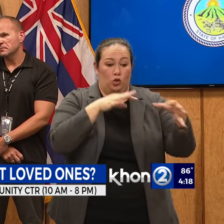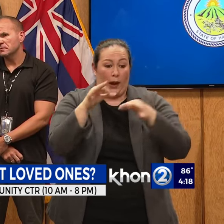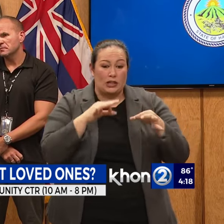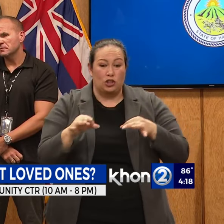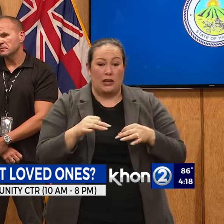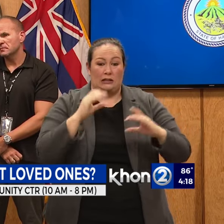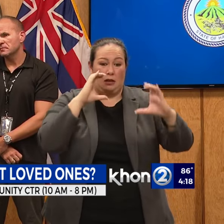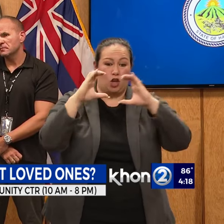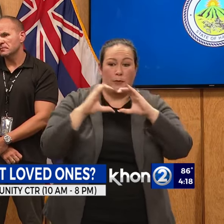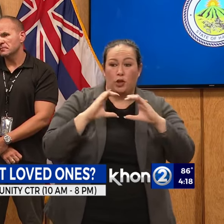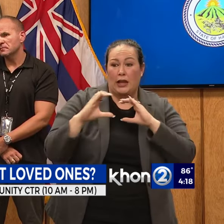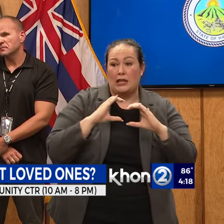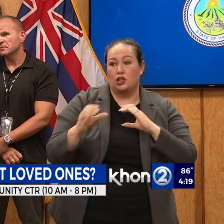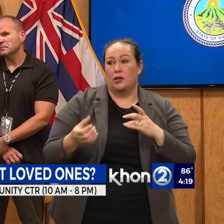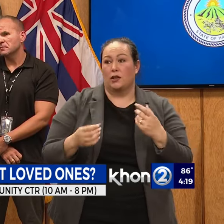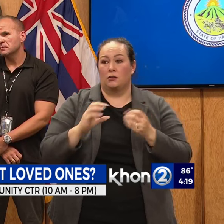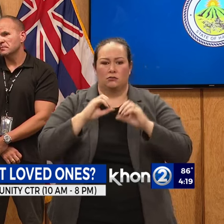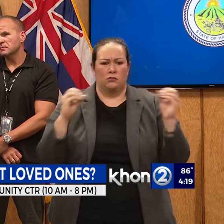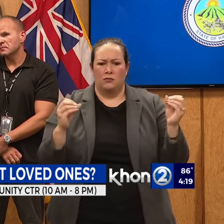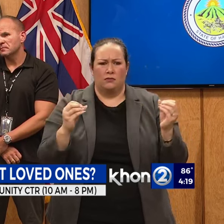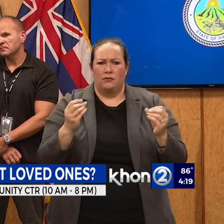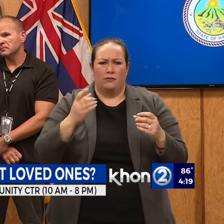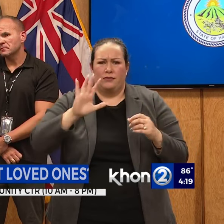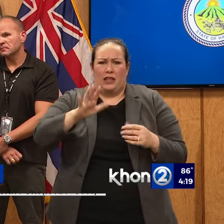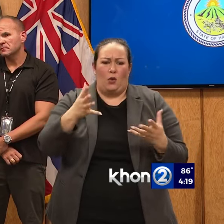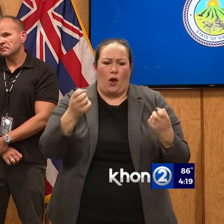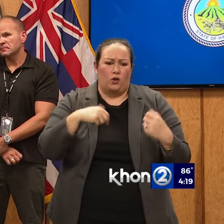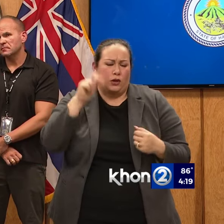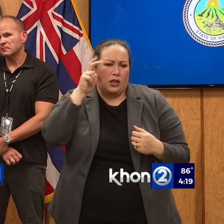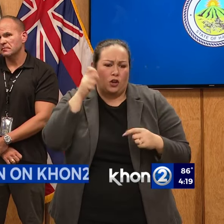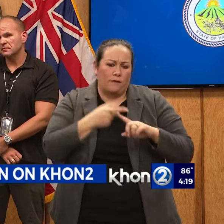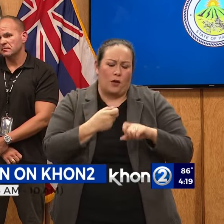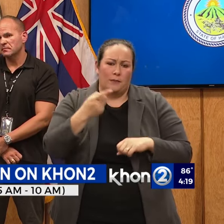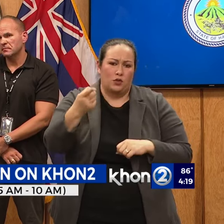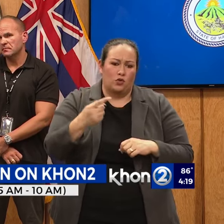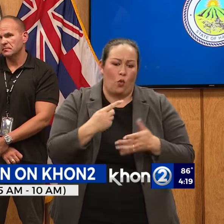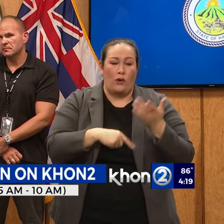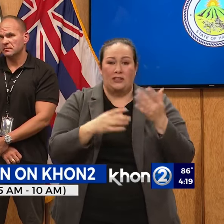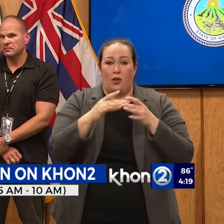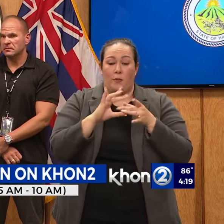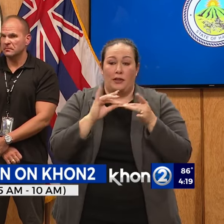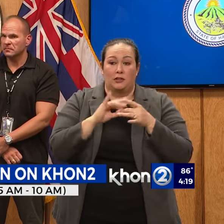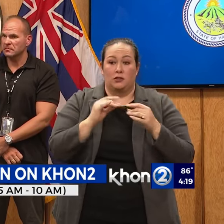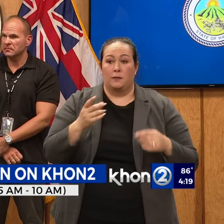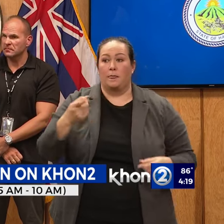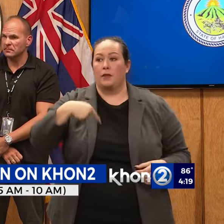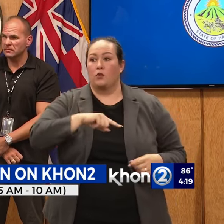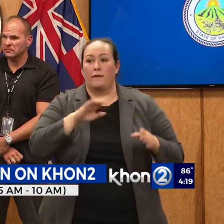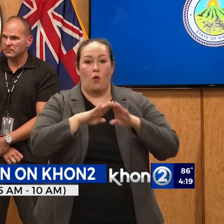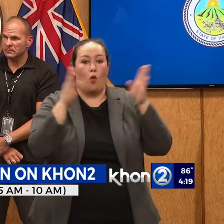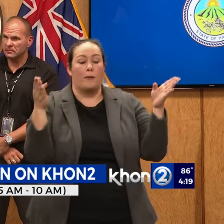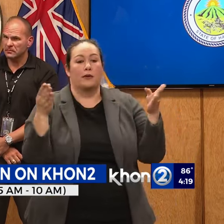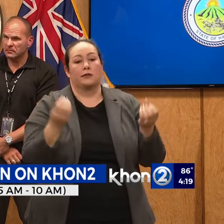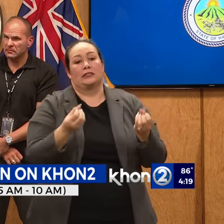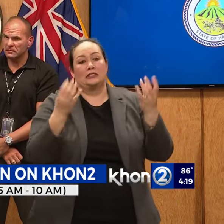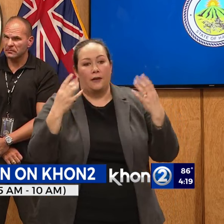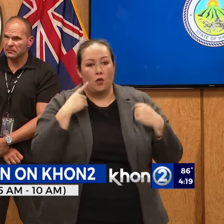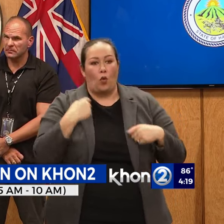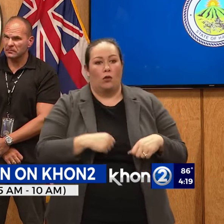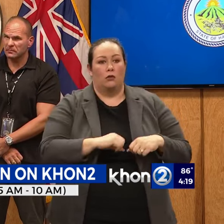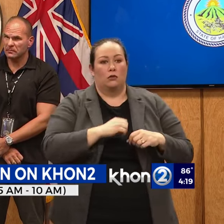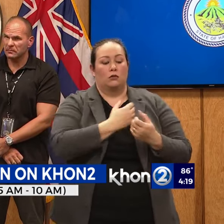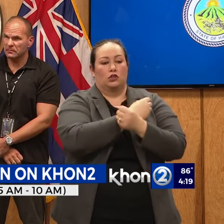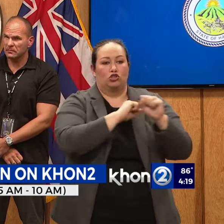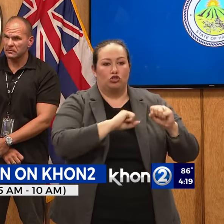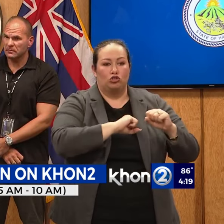communication. I think they just want to hear from you. What is your message to them? We've opened several shelters. We've had to close some of